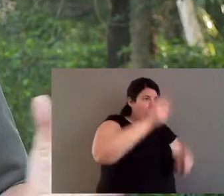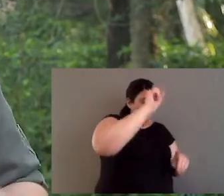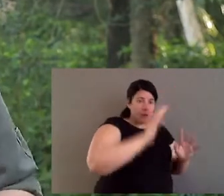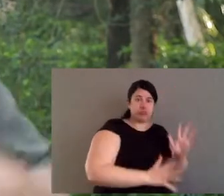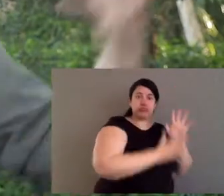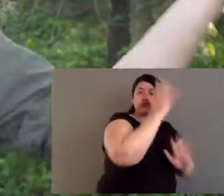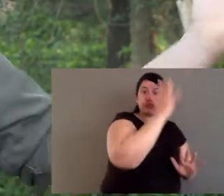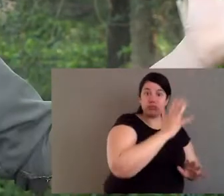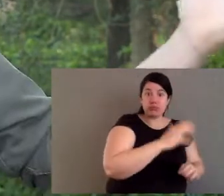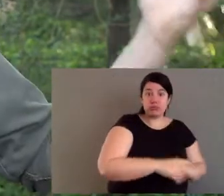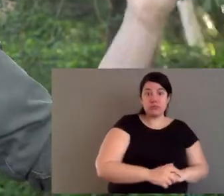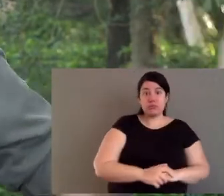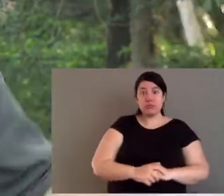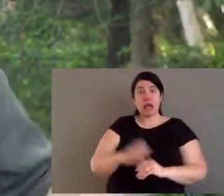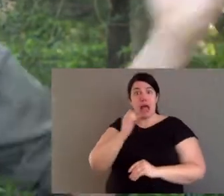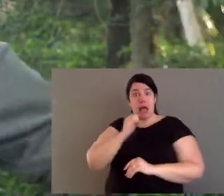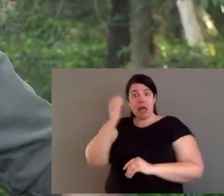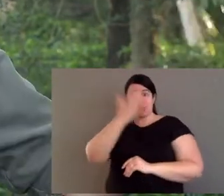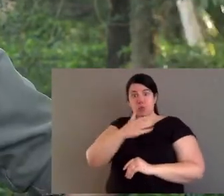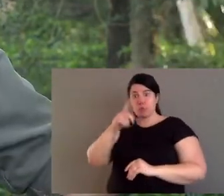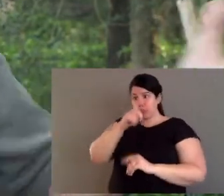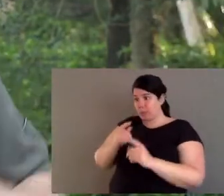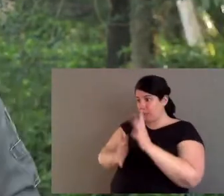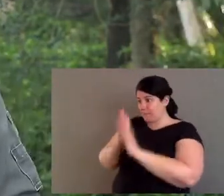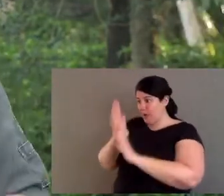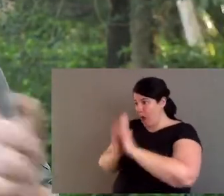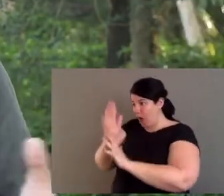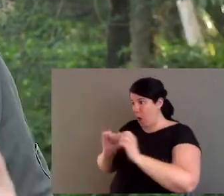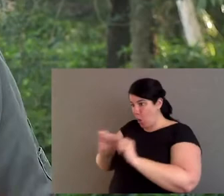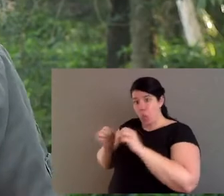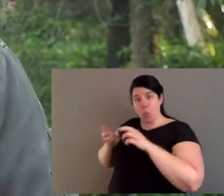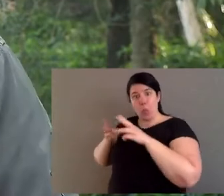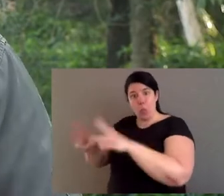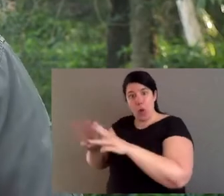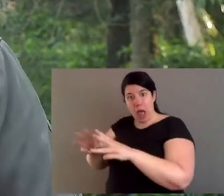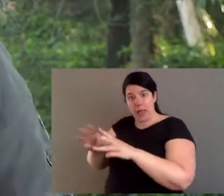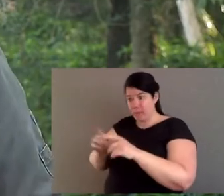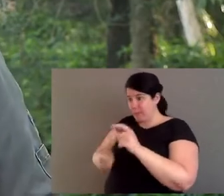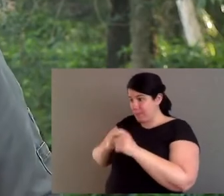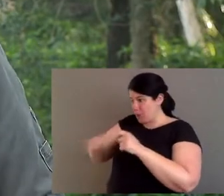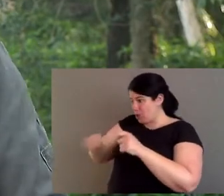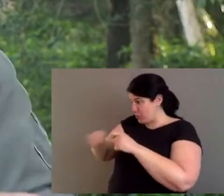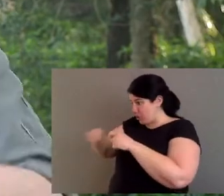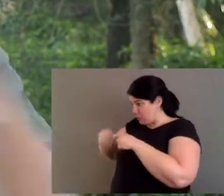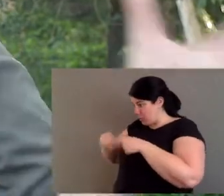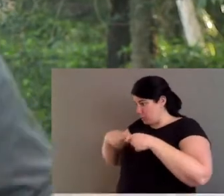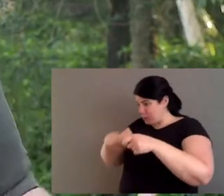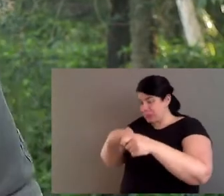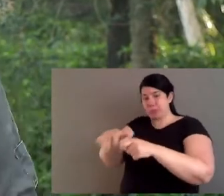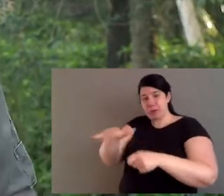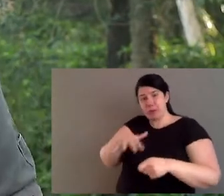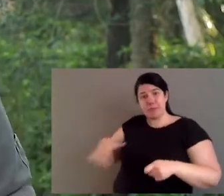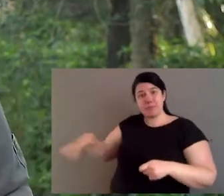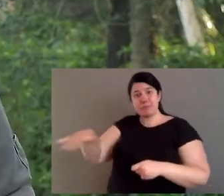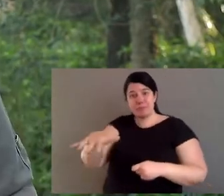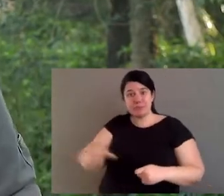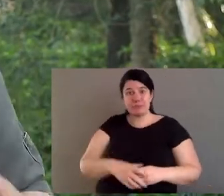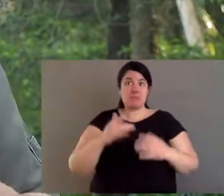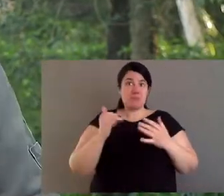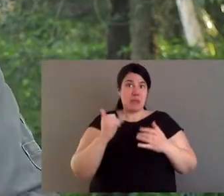has varied from natural lightning-struck fires to indigenous folk, fire stick farming and burning lands that they